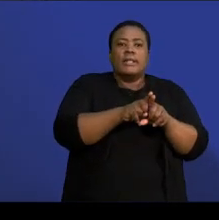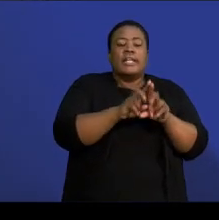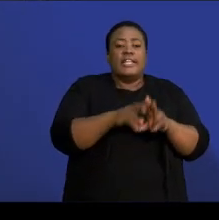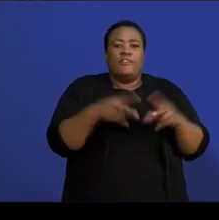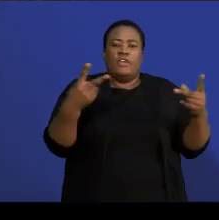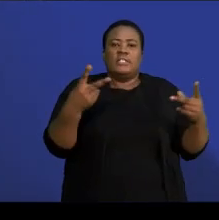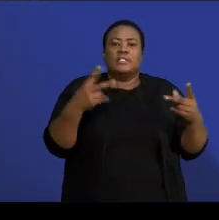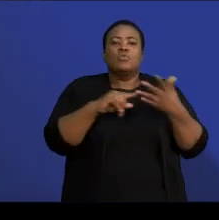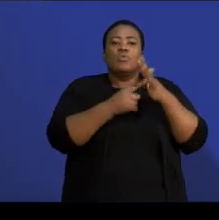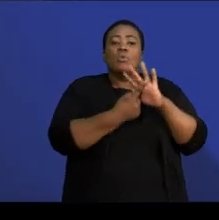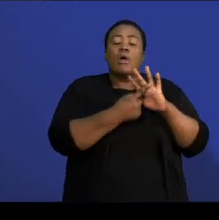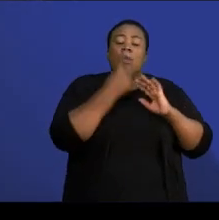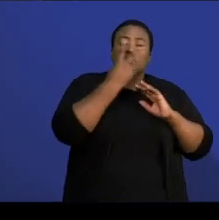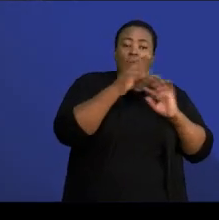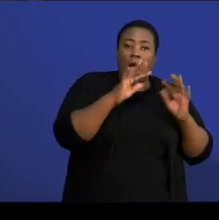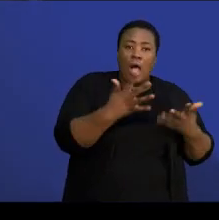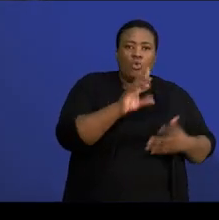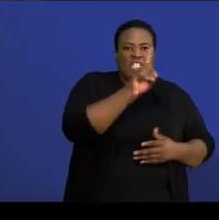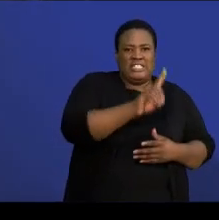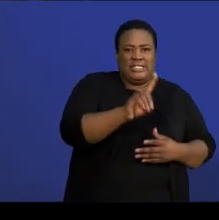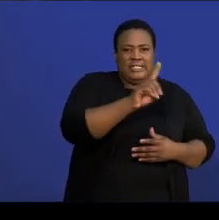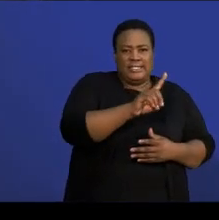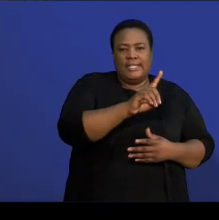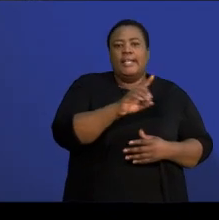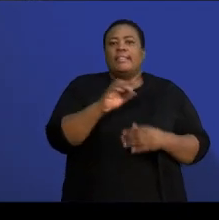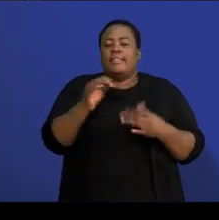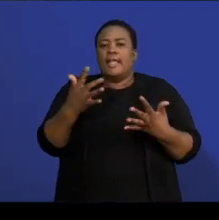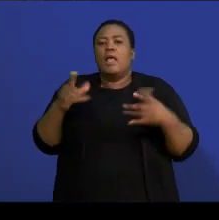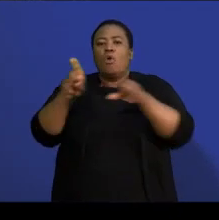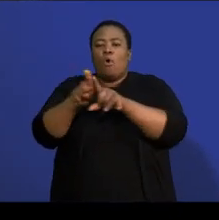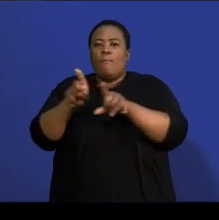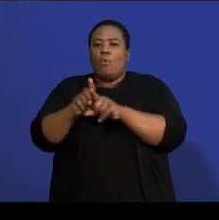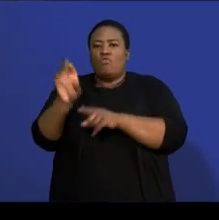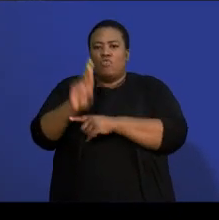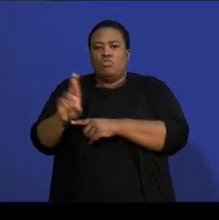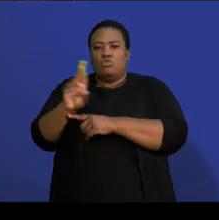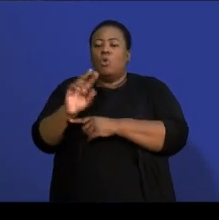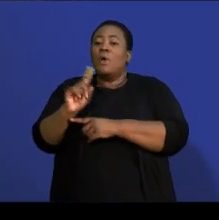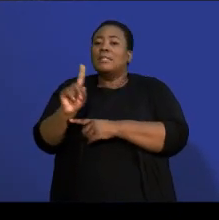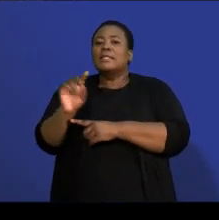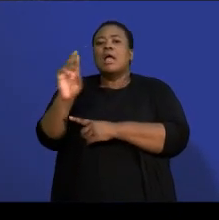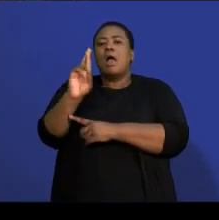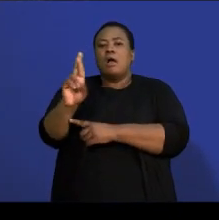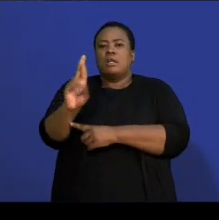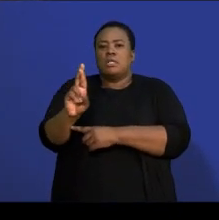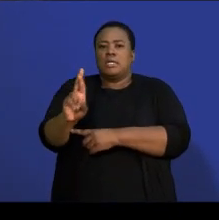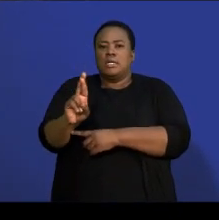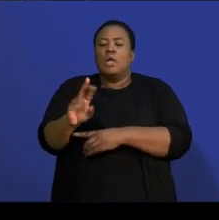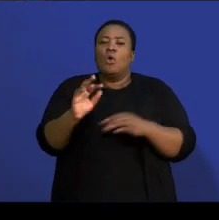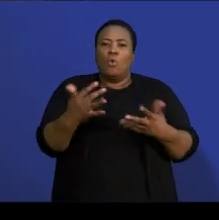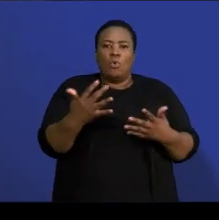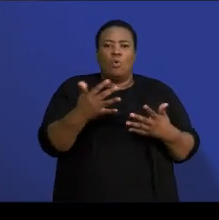talking about a common ratio there which is R. And then with a quadratic, we are talking about two differences